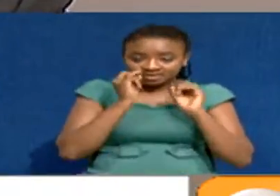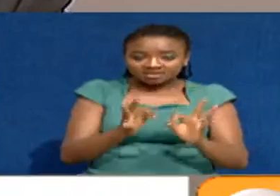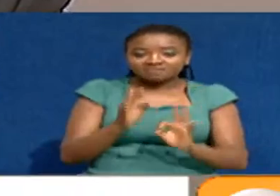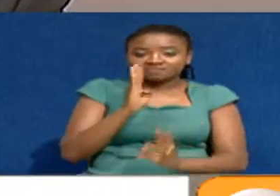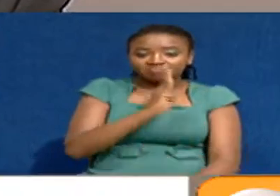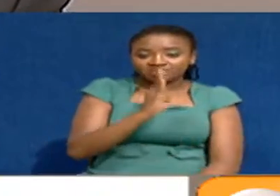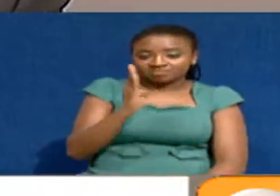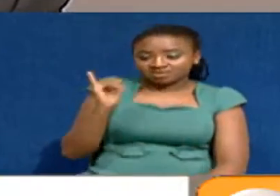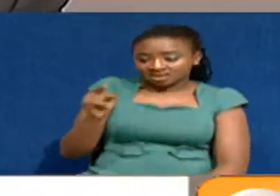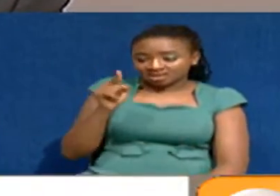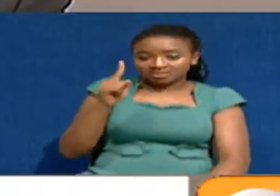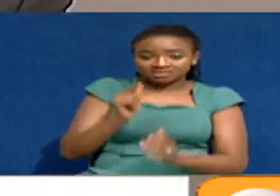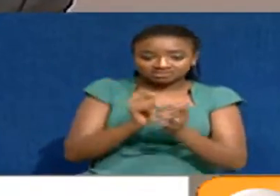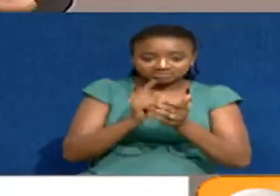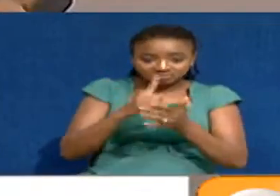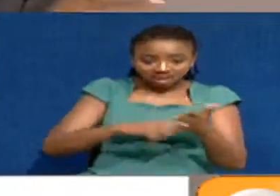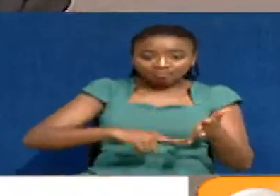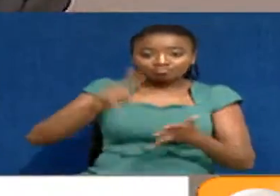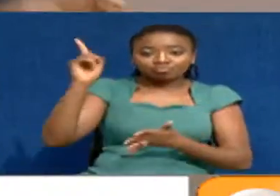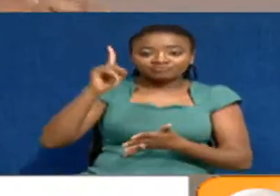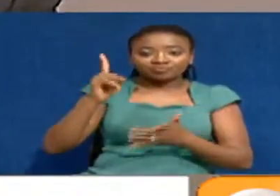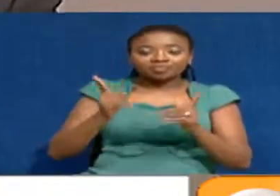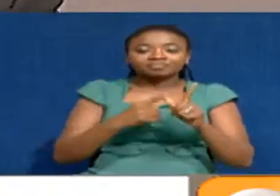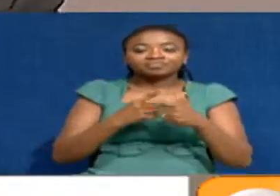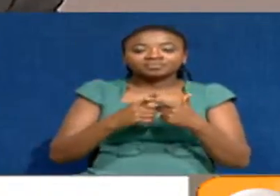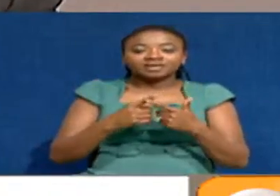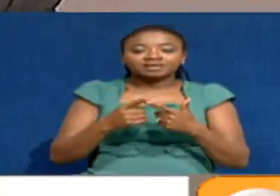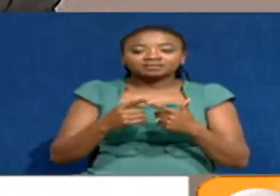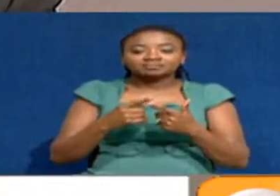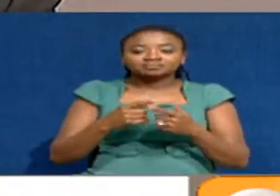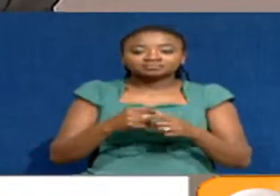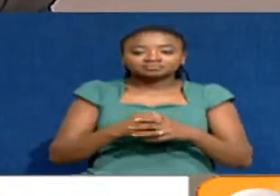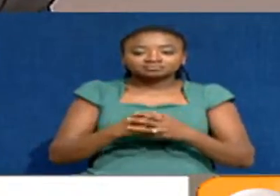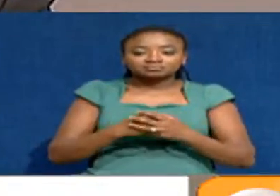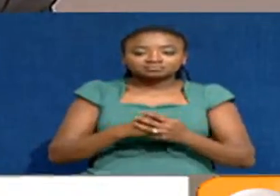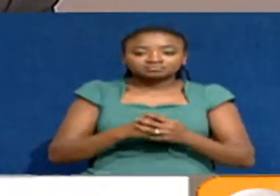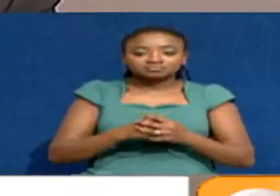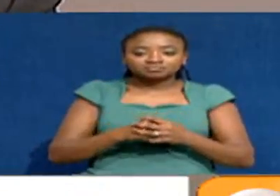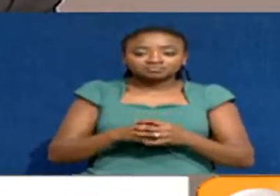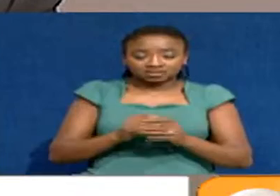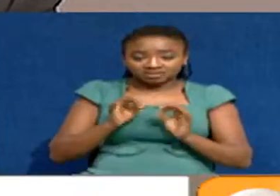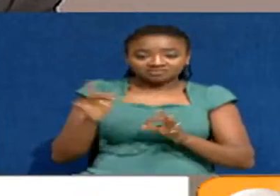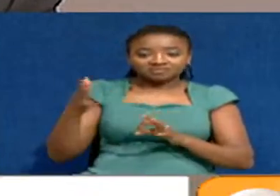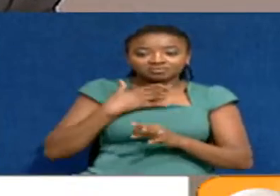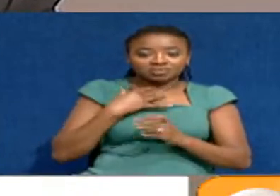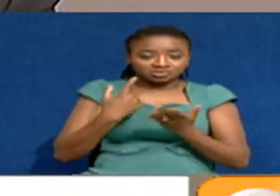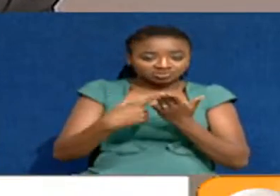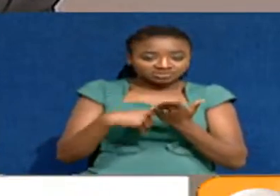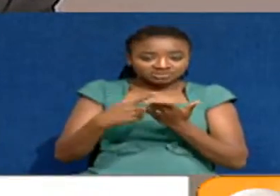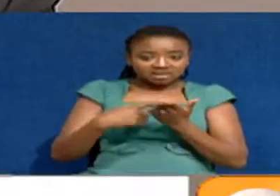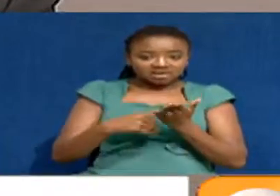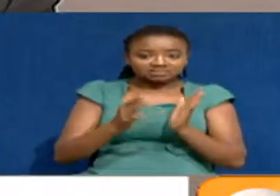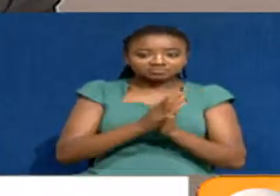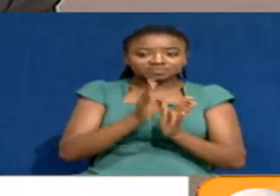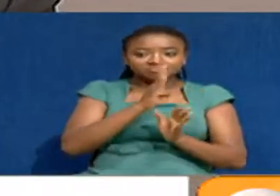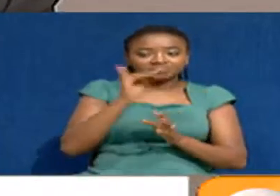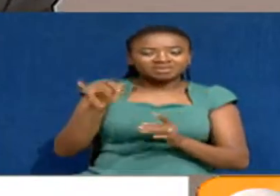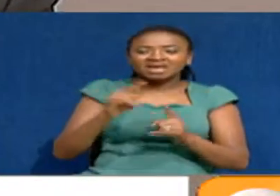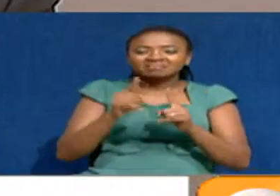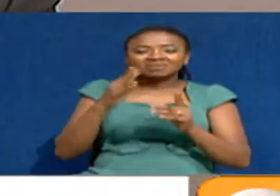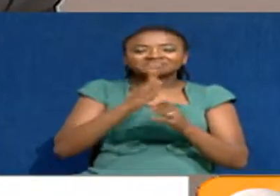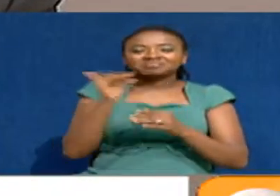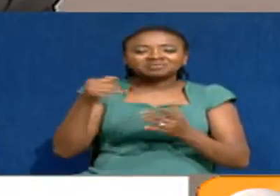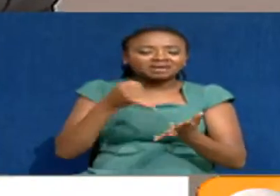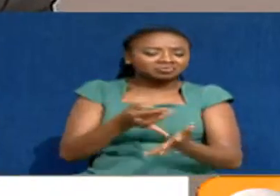to pass, if we were to bring back the debate that he wants on BBI, which is completely detached from what we are talking about,